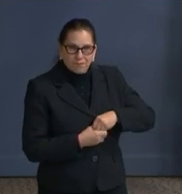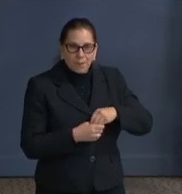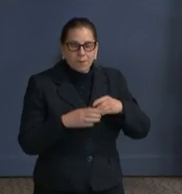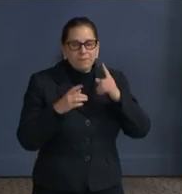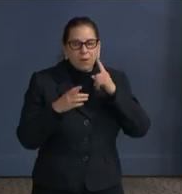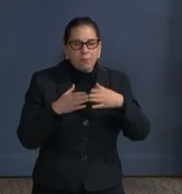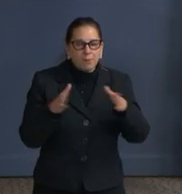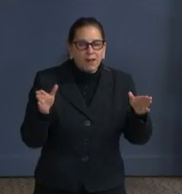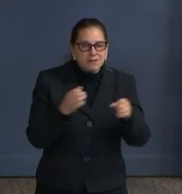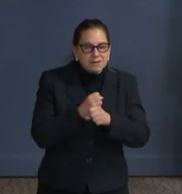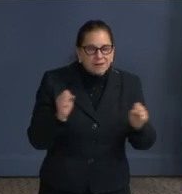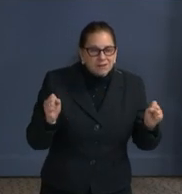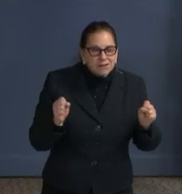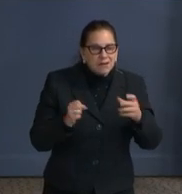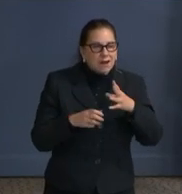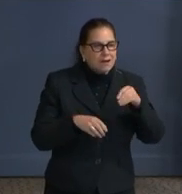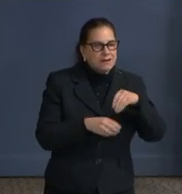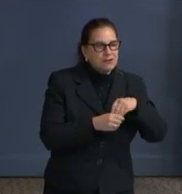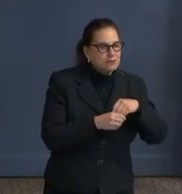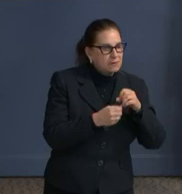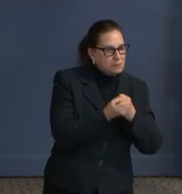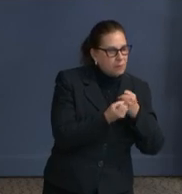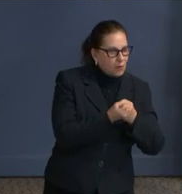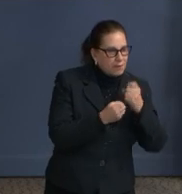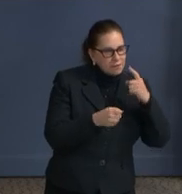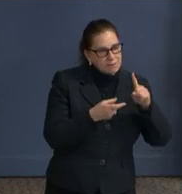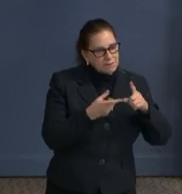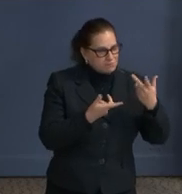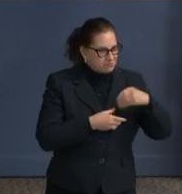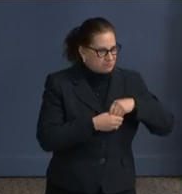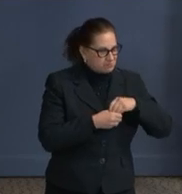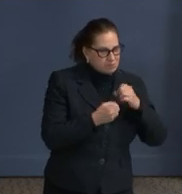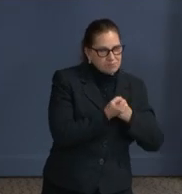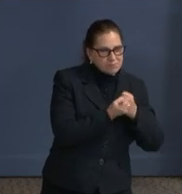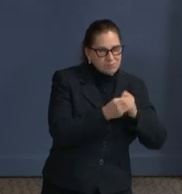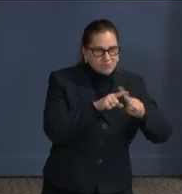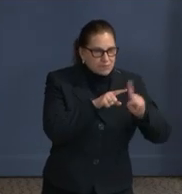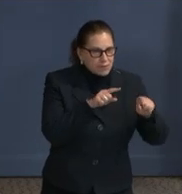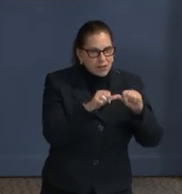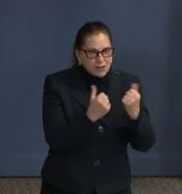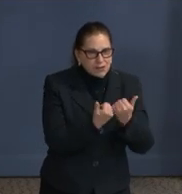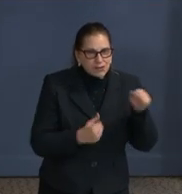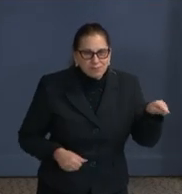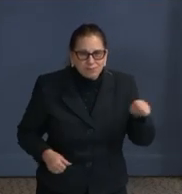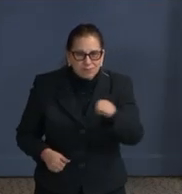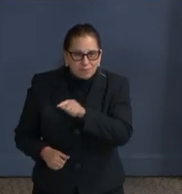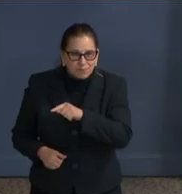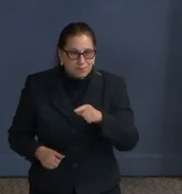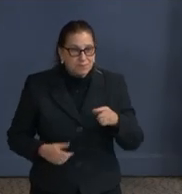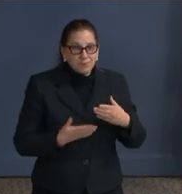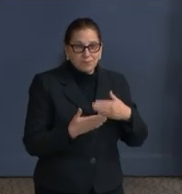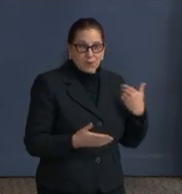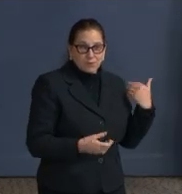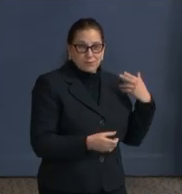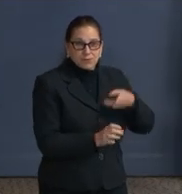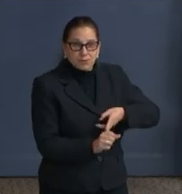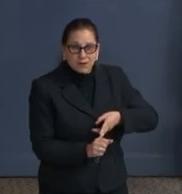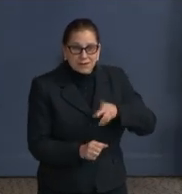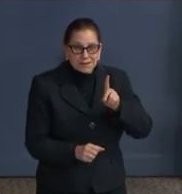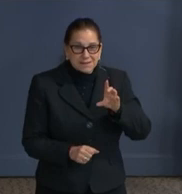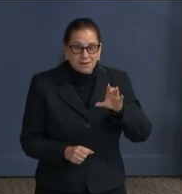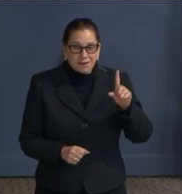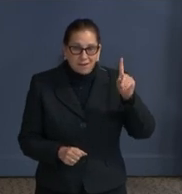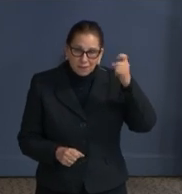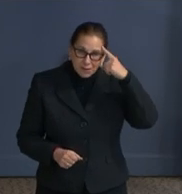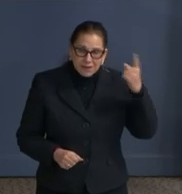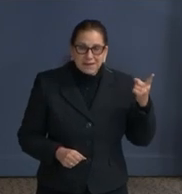support agencies. And prior to joining the district government again, Mr. Donahue served as